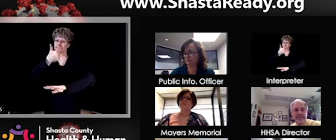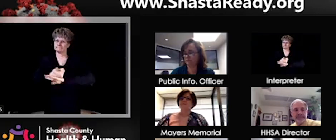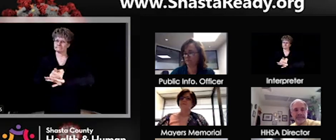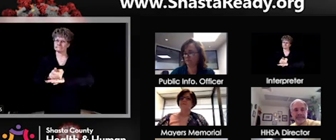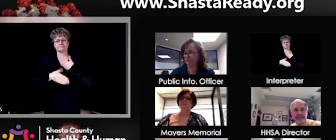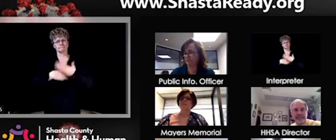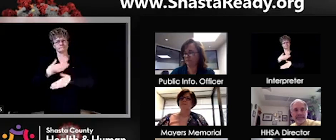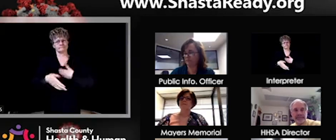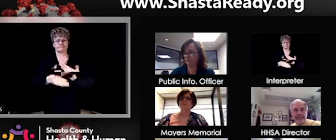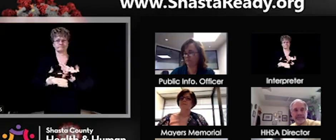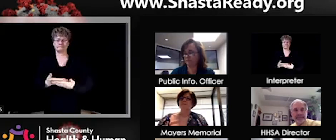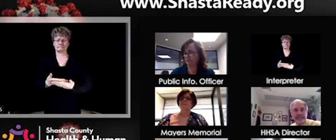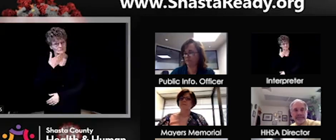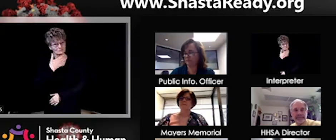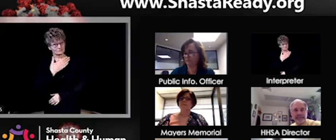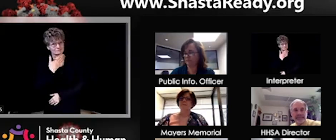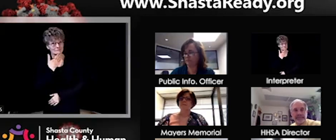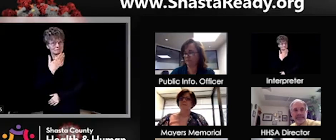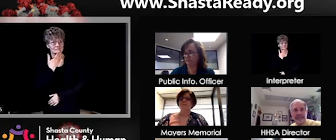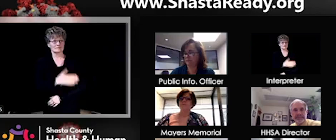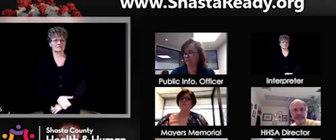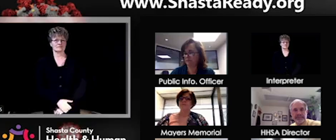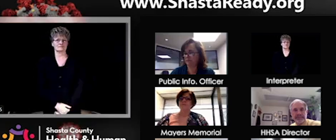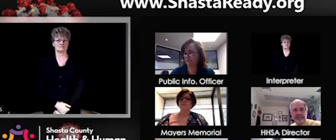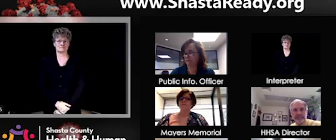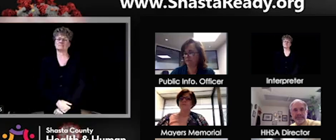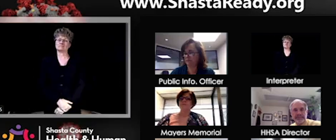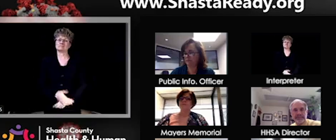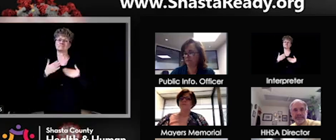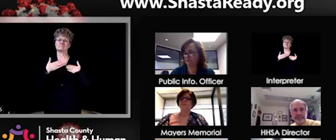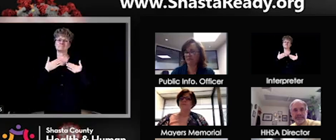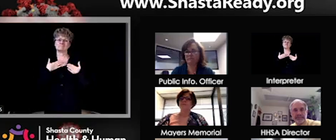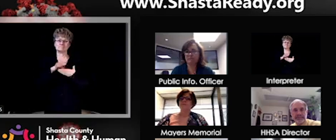All right. Thank you, Sheriff. Yeah. That's good to see.